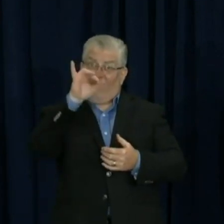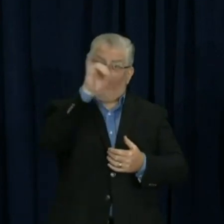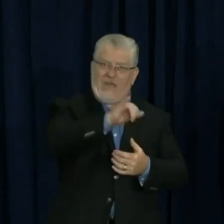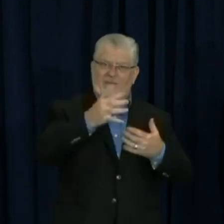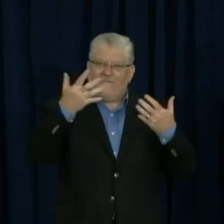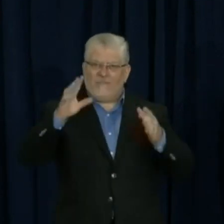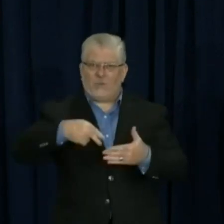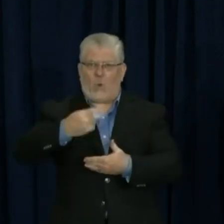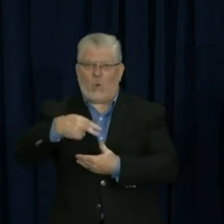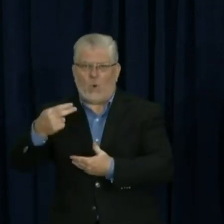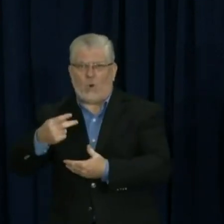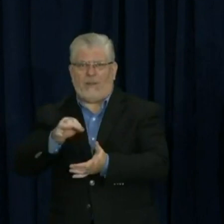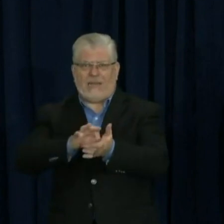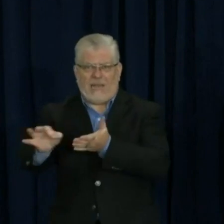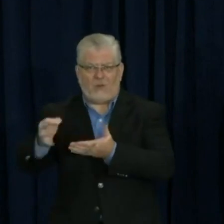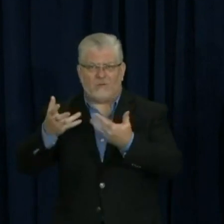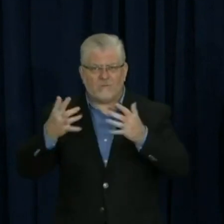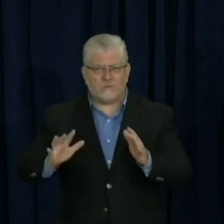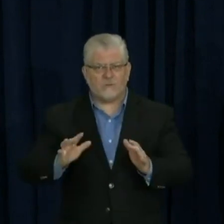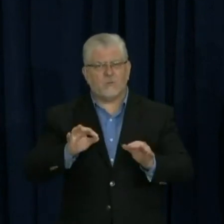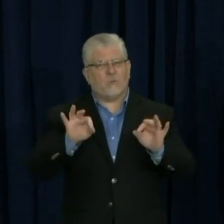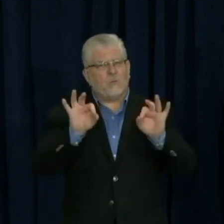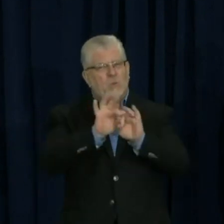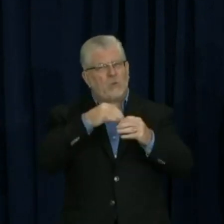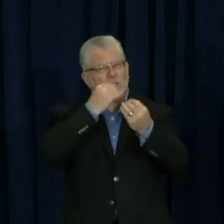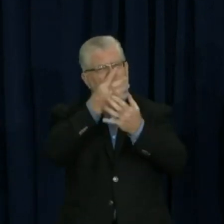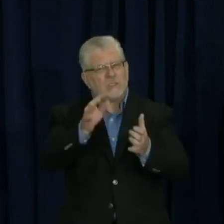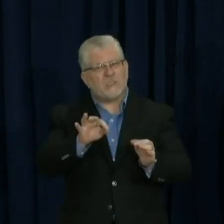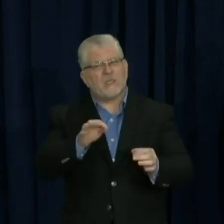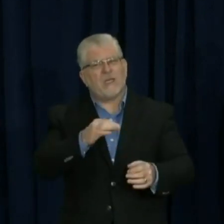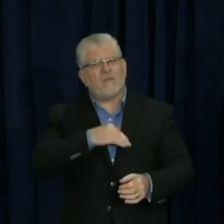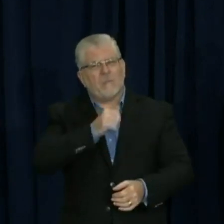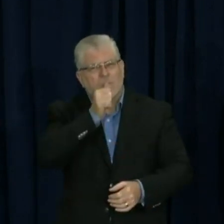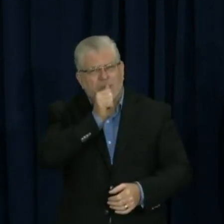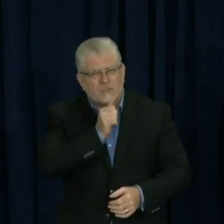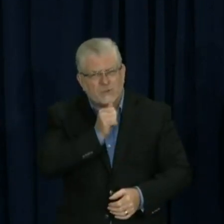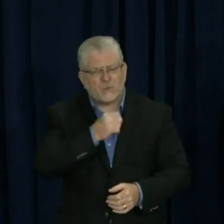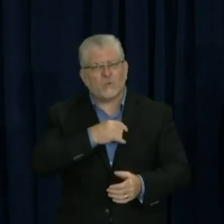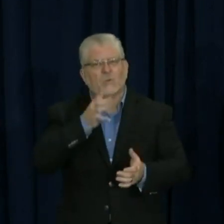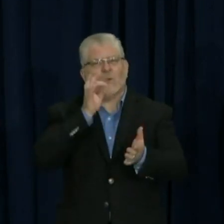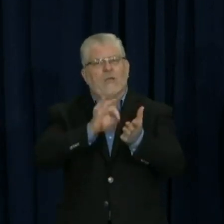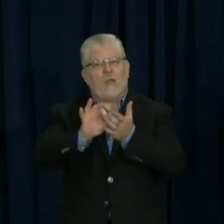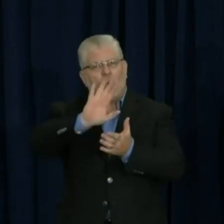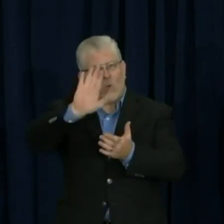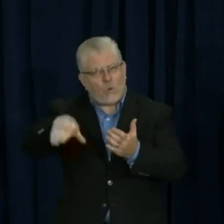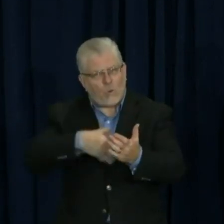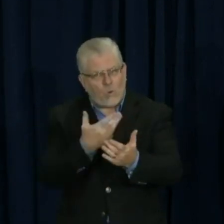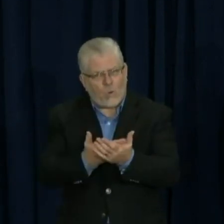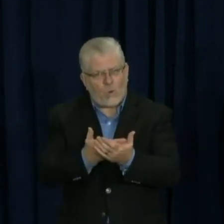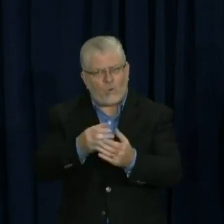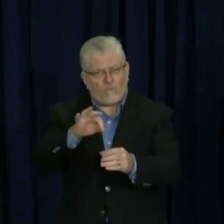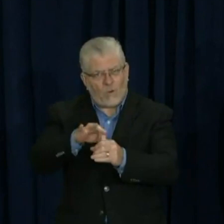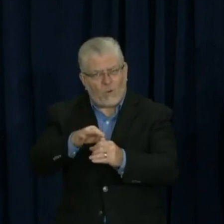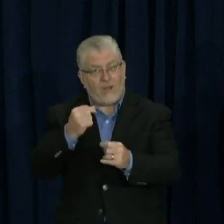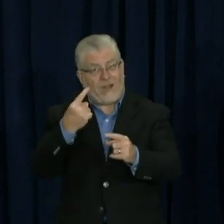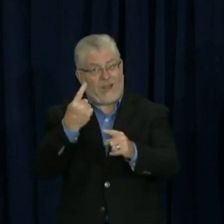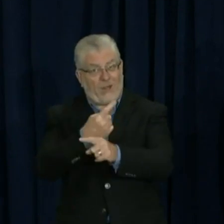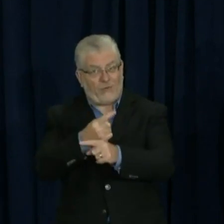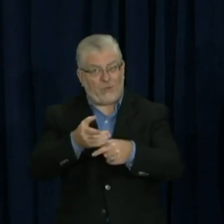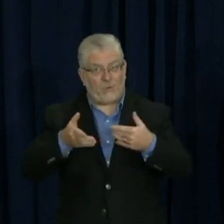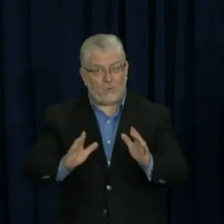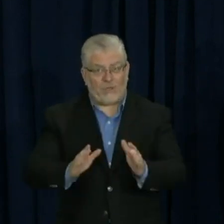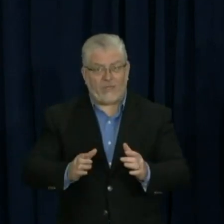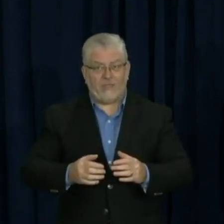every single ballot. The vote count, as I've said many times, is never done on the day of